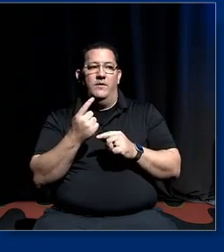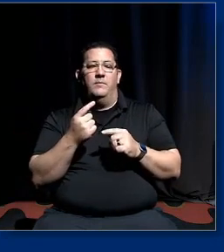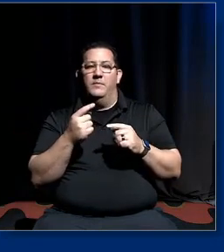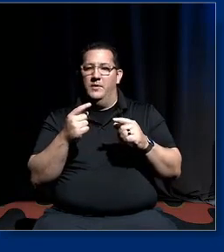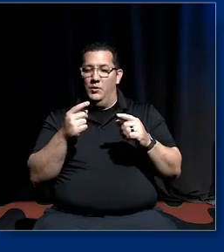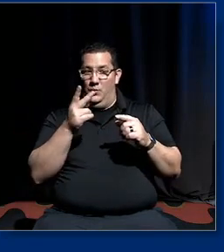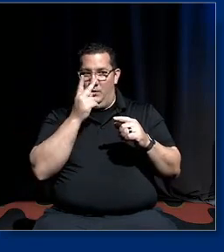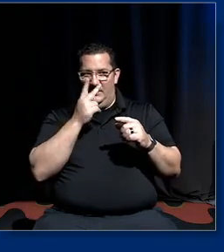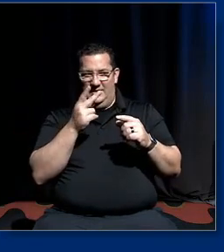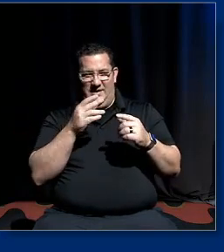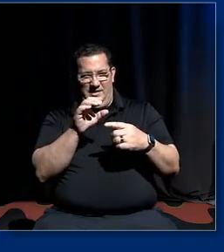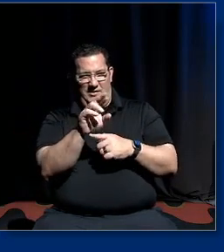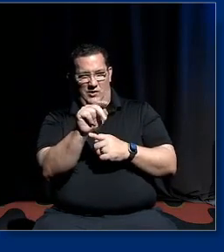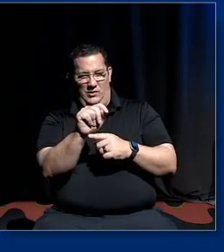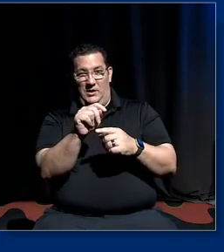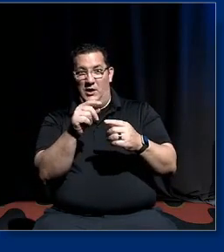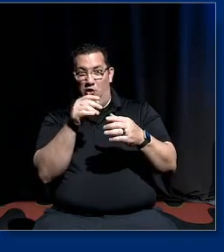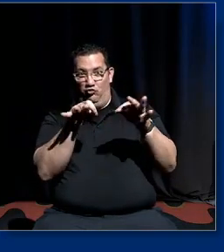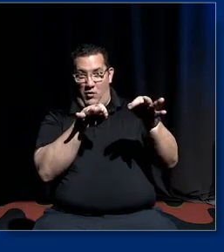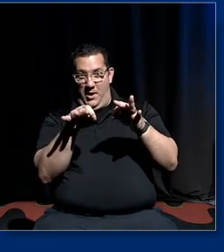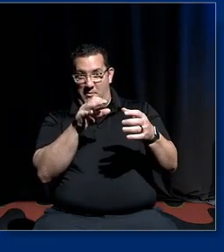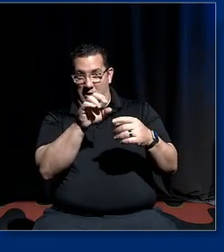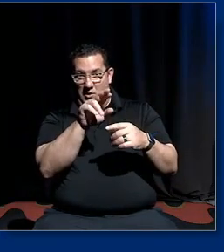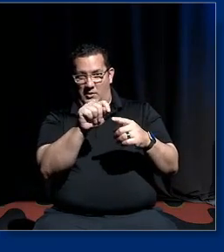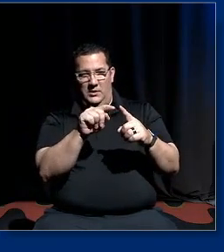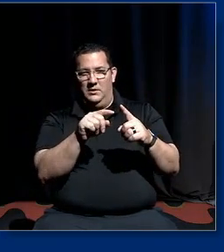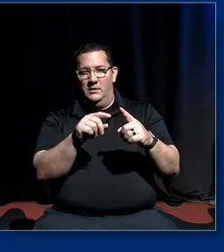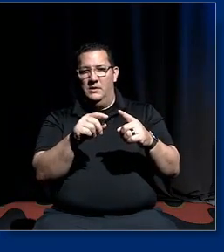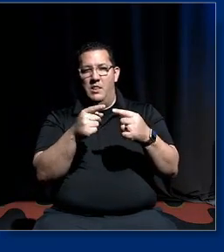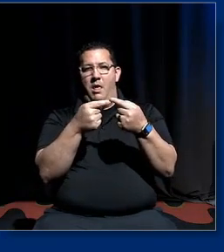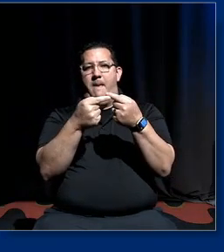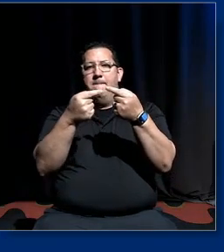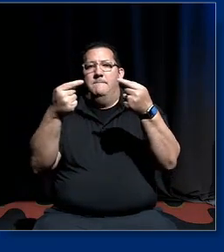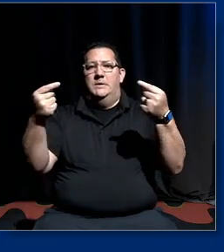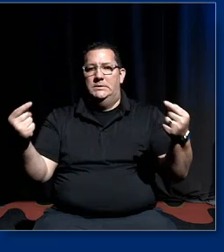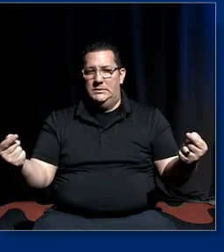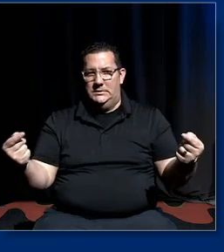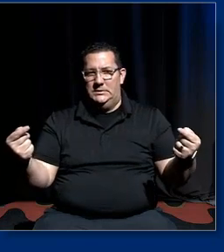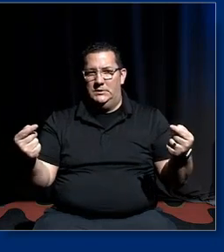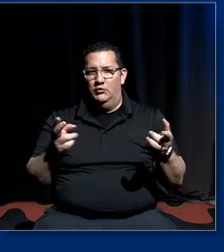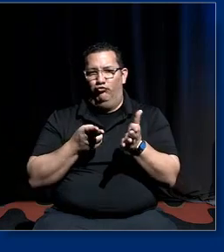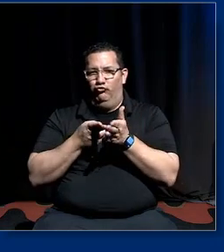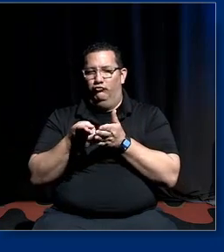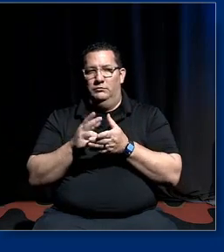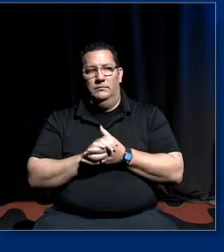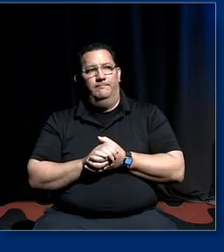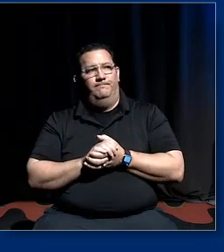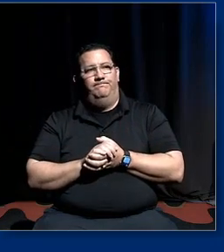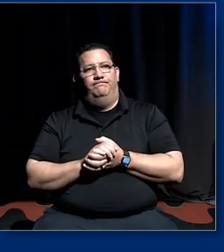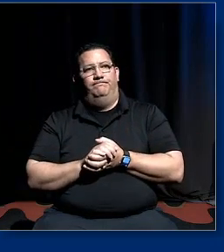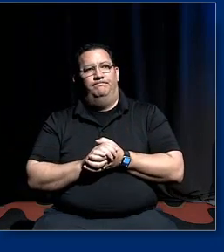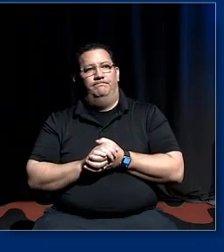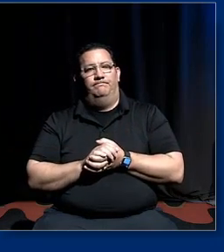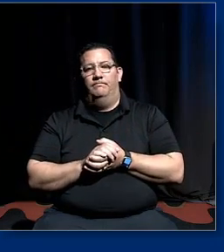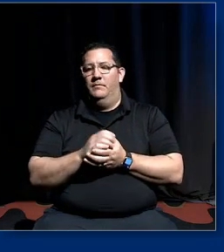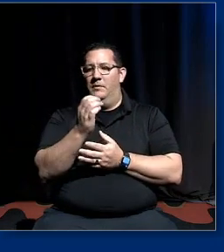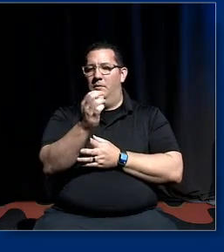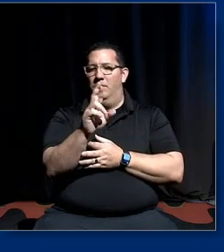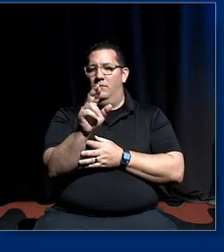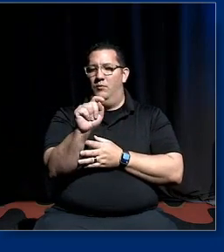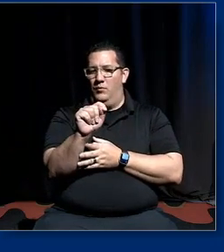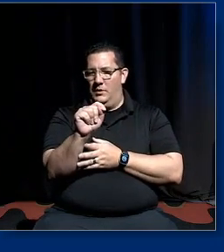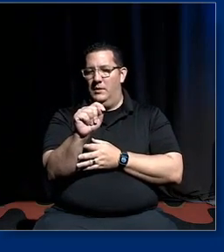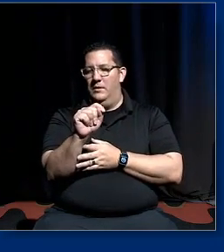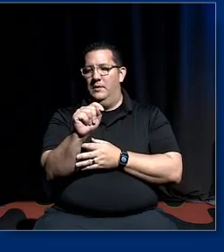opposite so the idea that uh in england there's this constant repetition critical race theorists